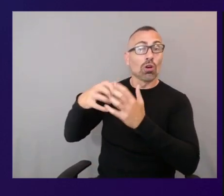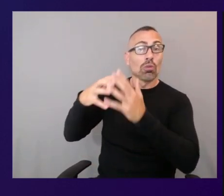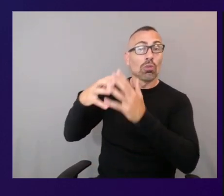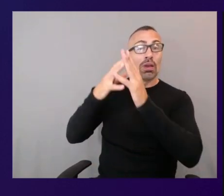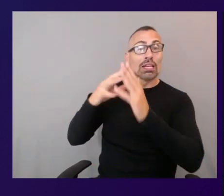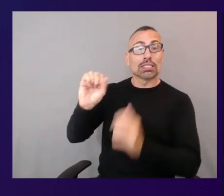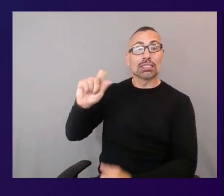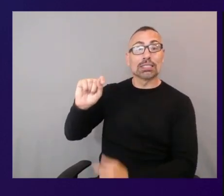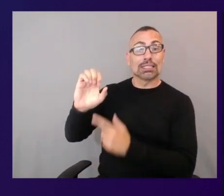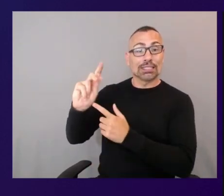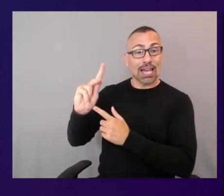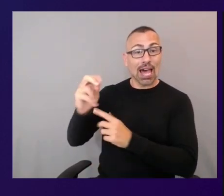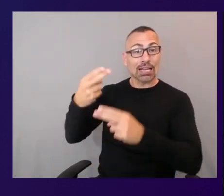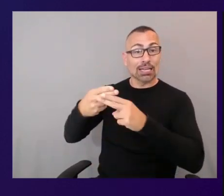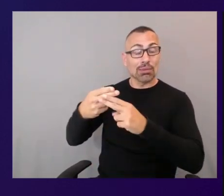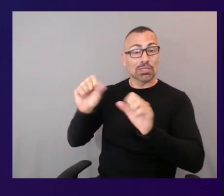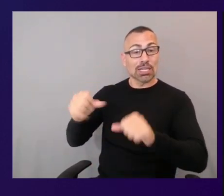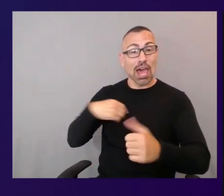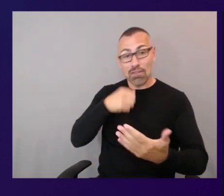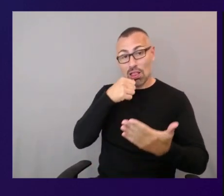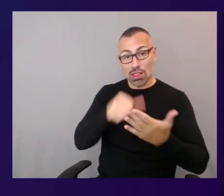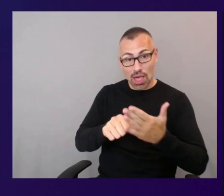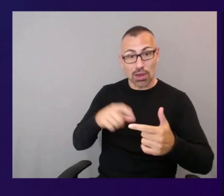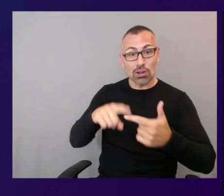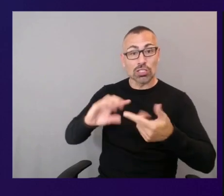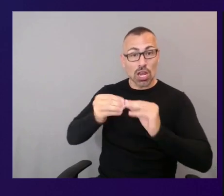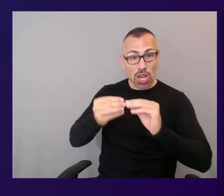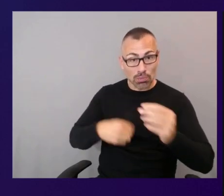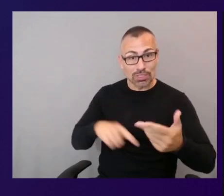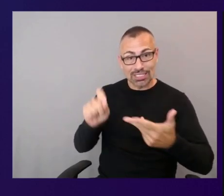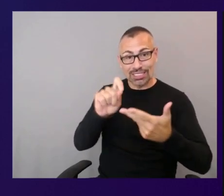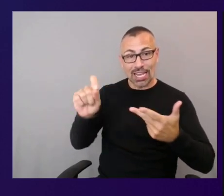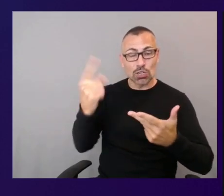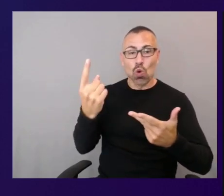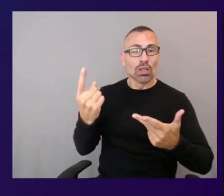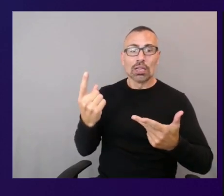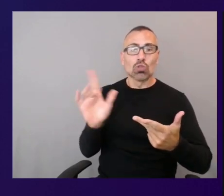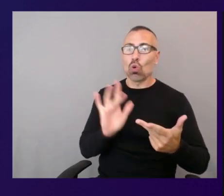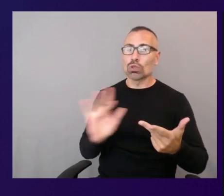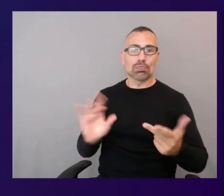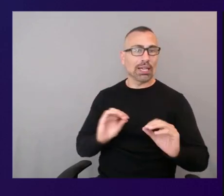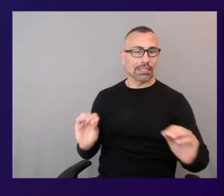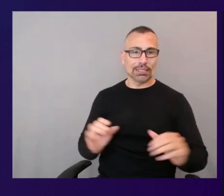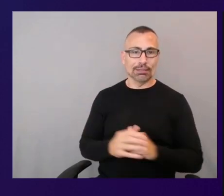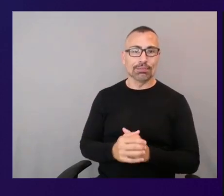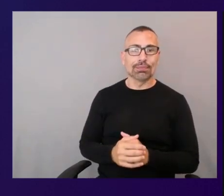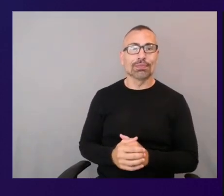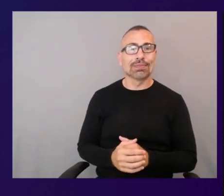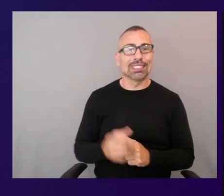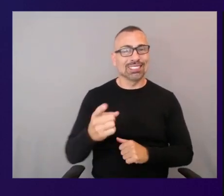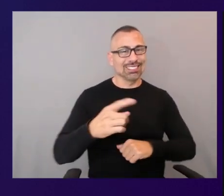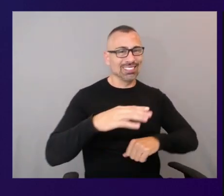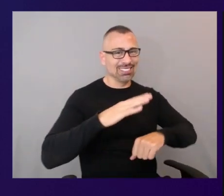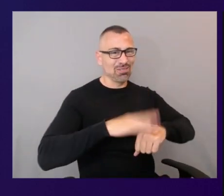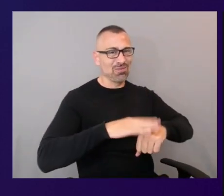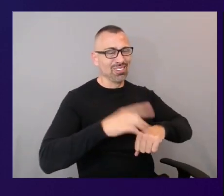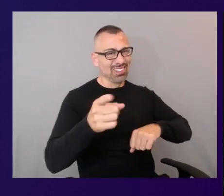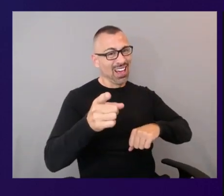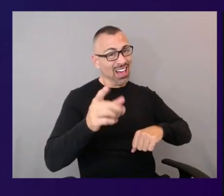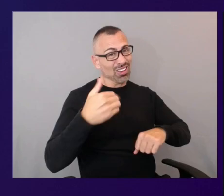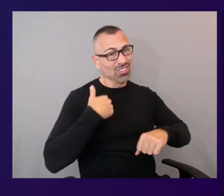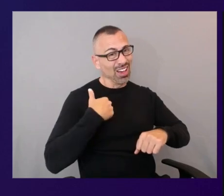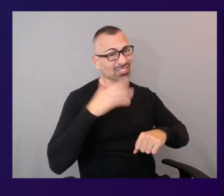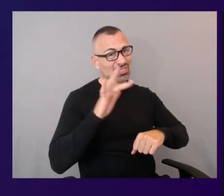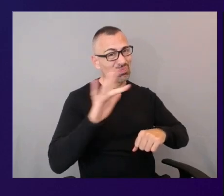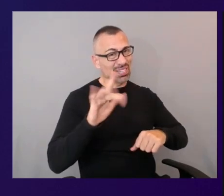dashes and i put spaces in there and it's giving you a warning at the very top just telling you like hey you did something wrong and kind of like hinting you got some spaces